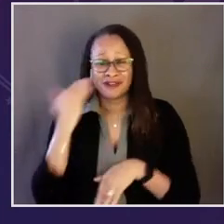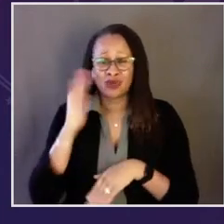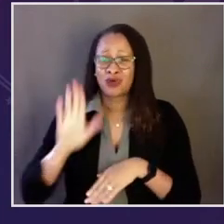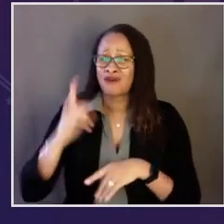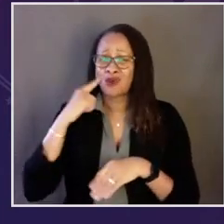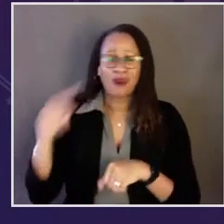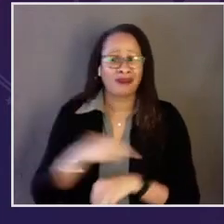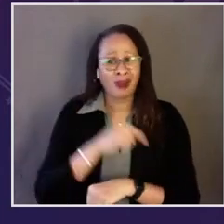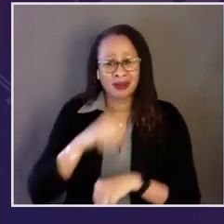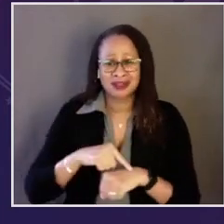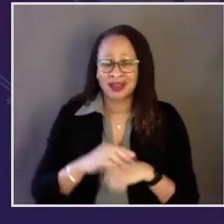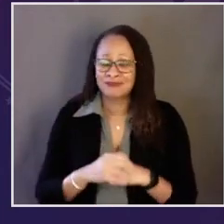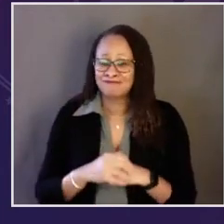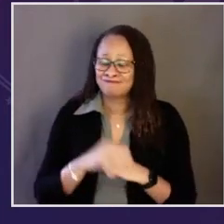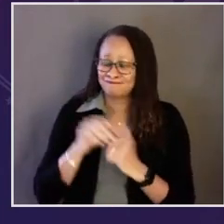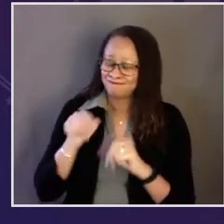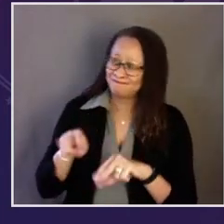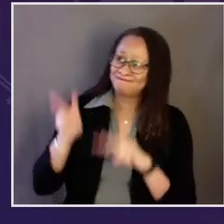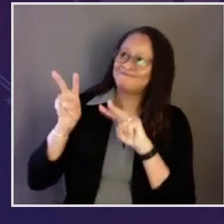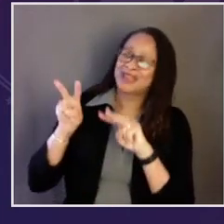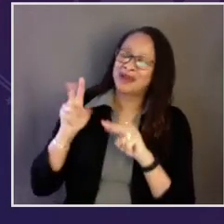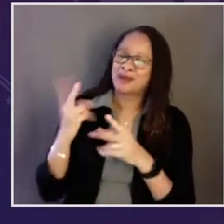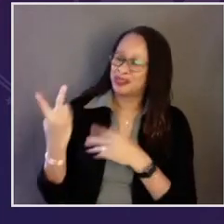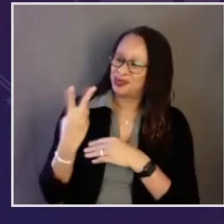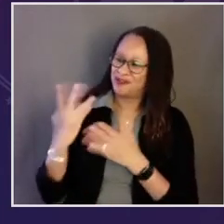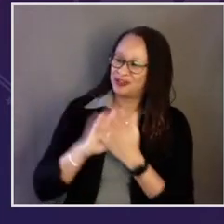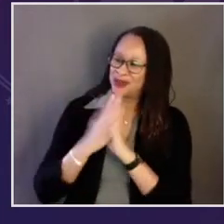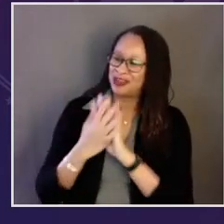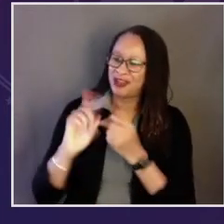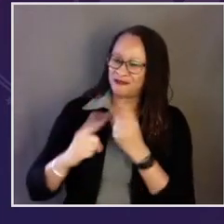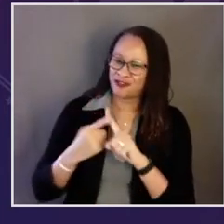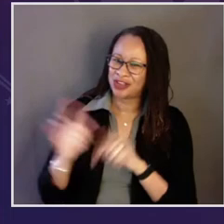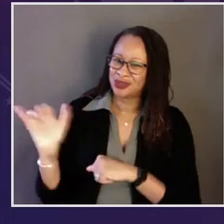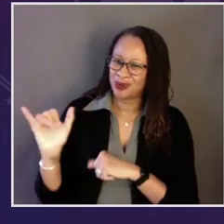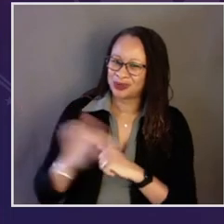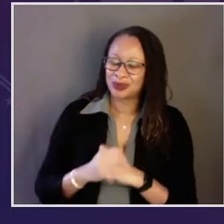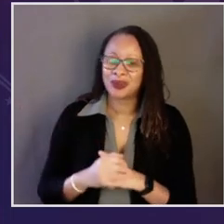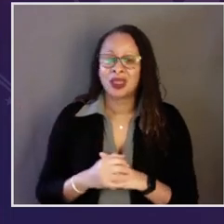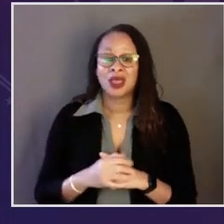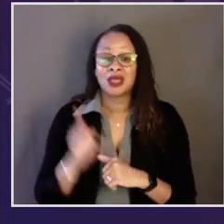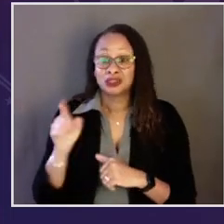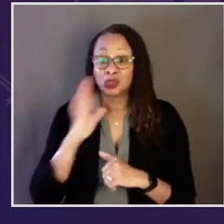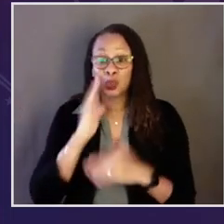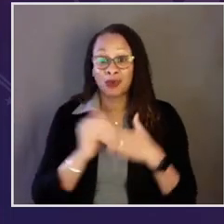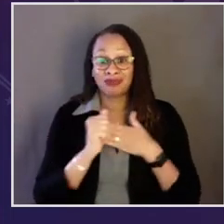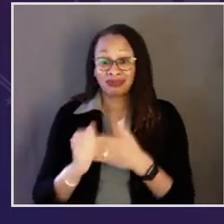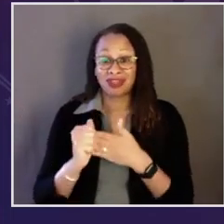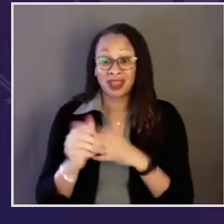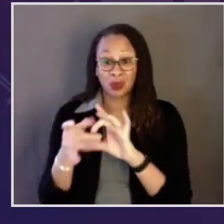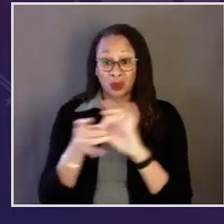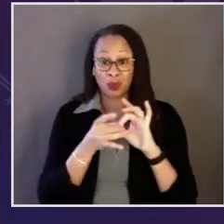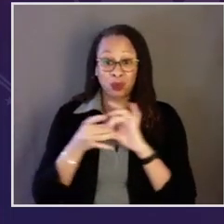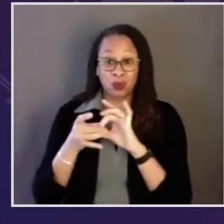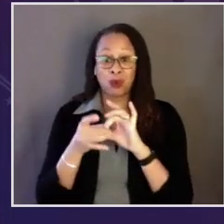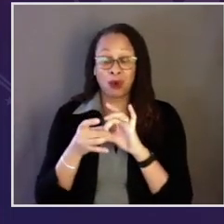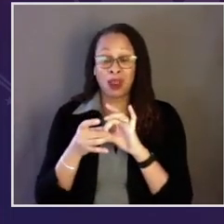tested public servant who I've known for a long time, not only admired but have become friends with.